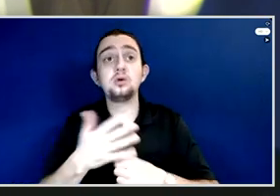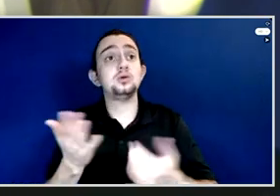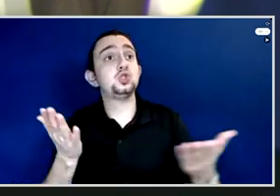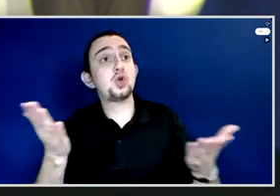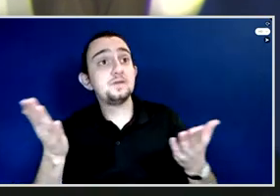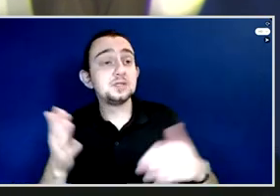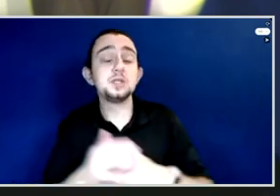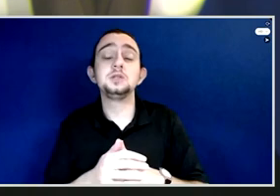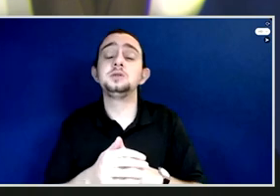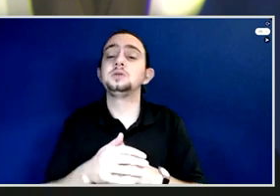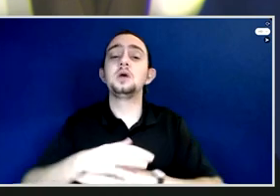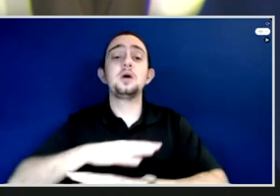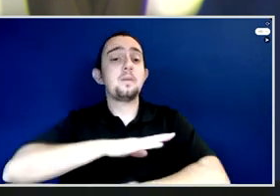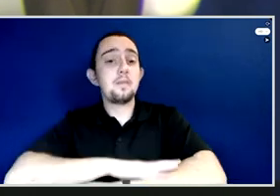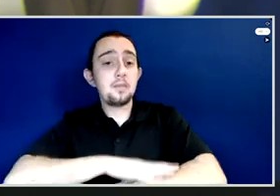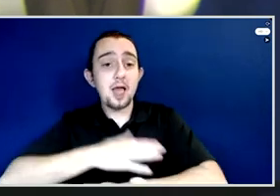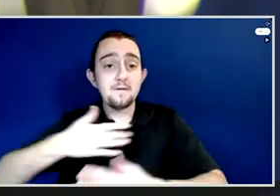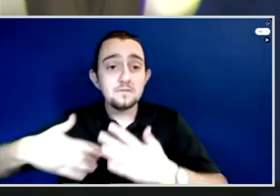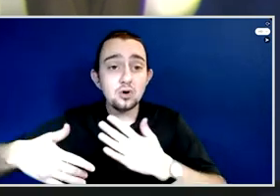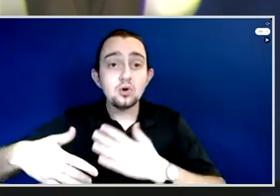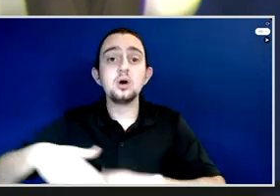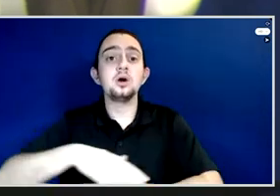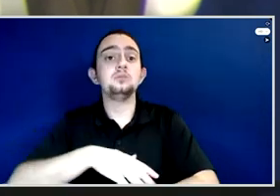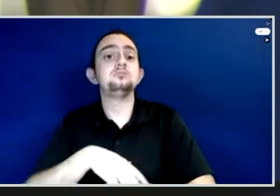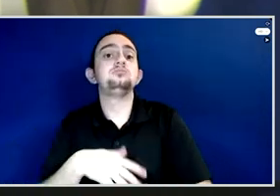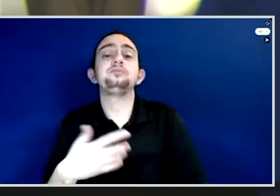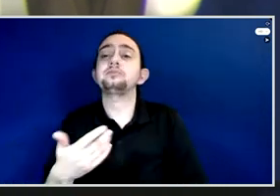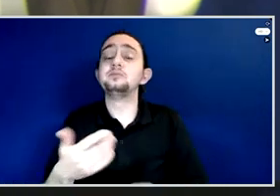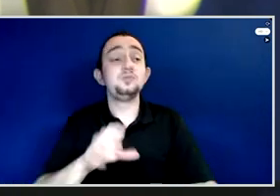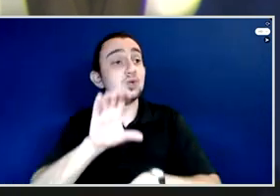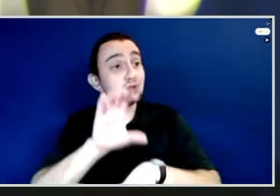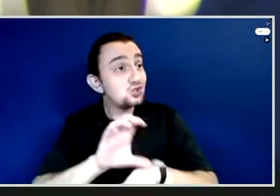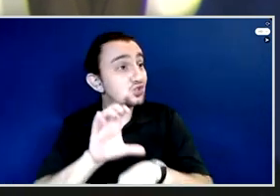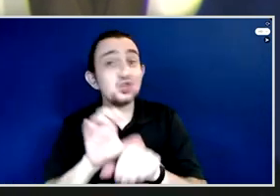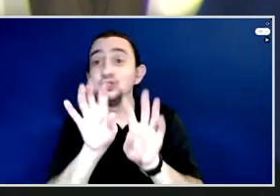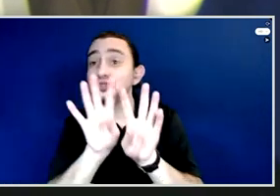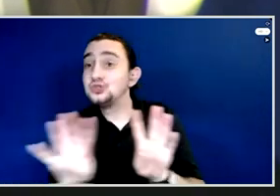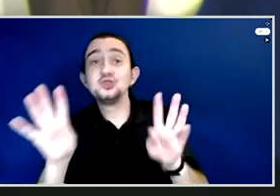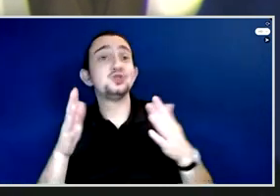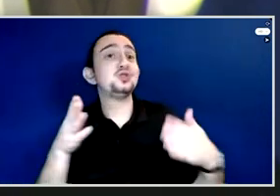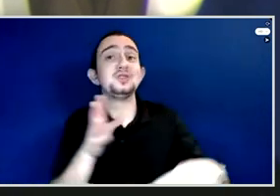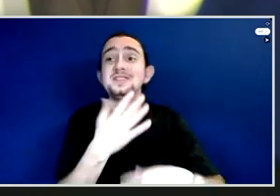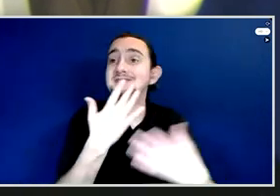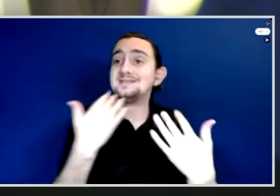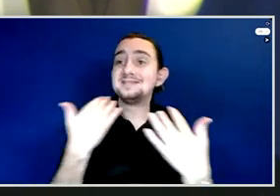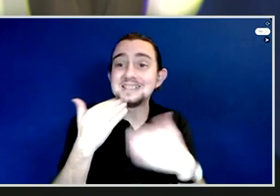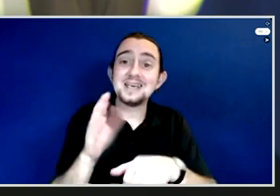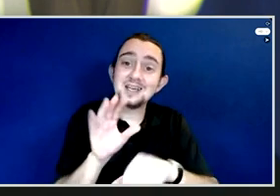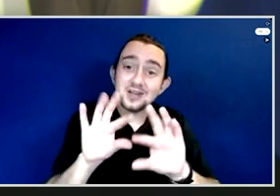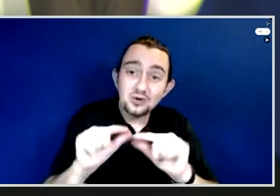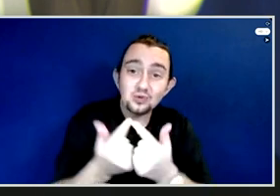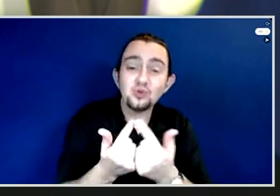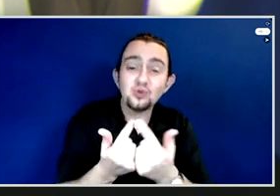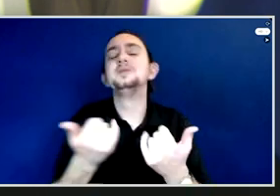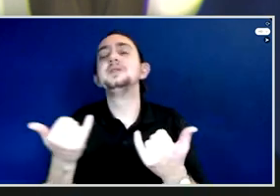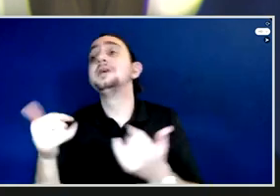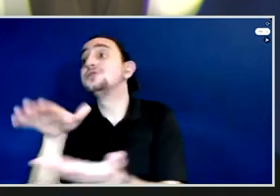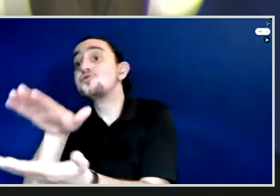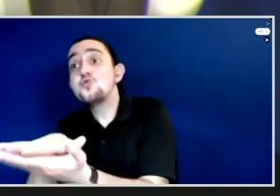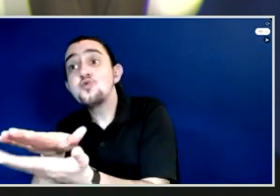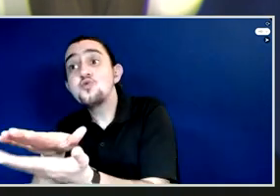it would go to church choirs, it would go to schools, it would go to different places,